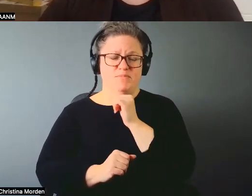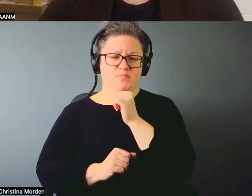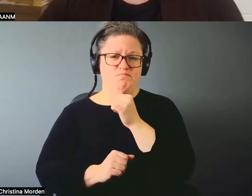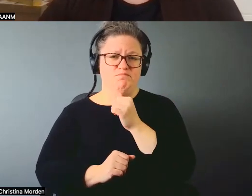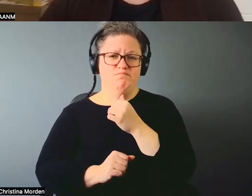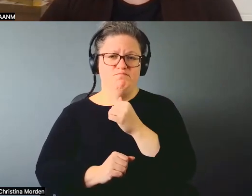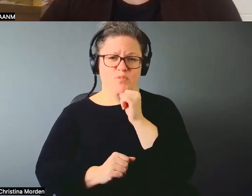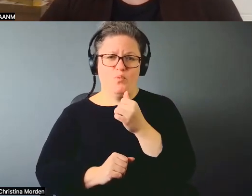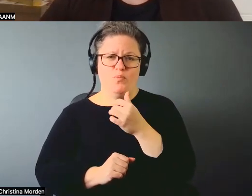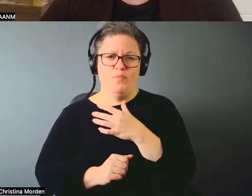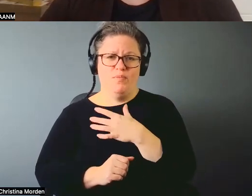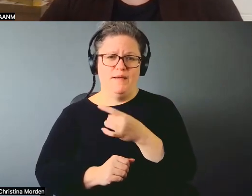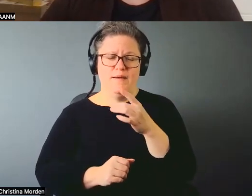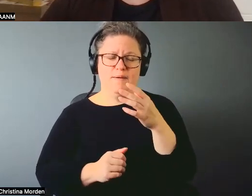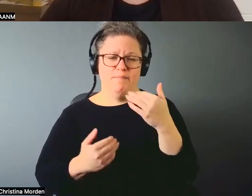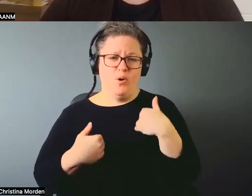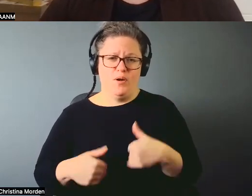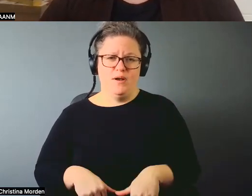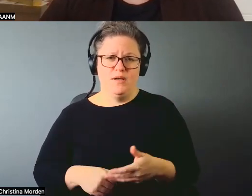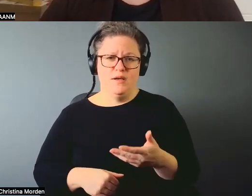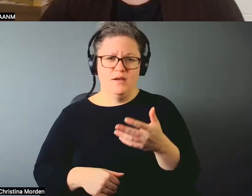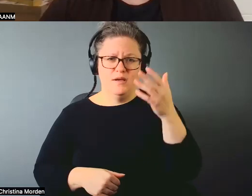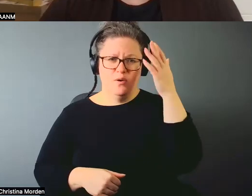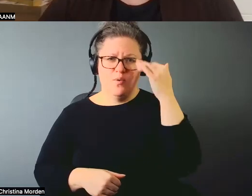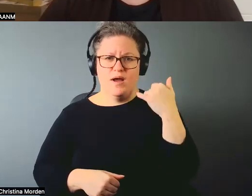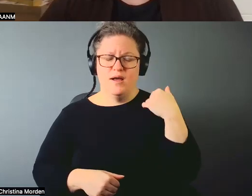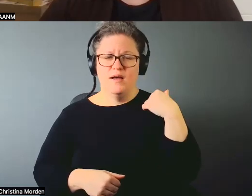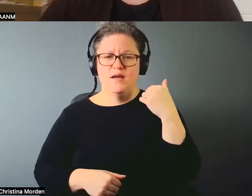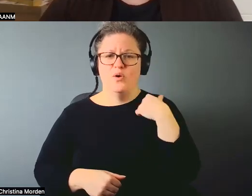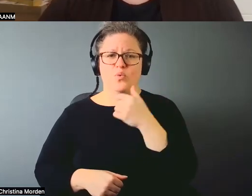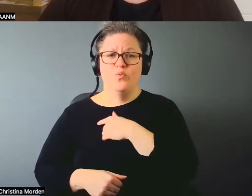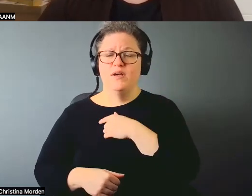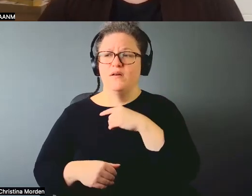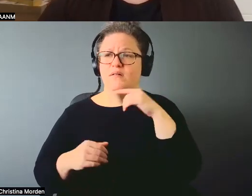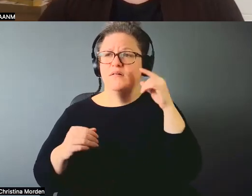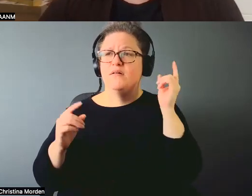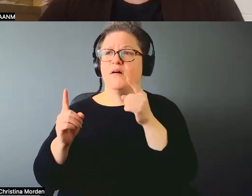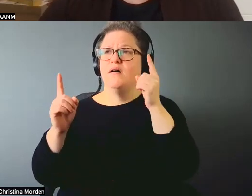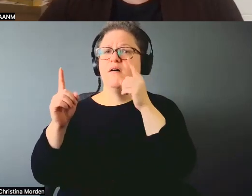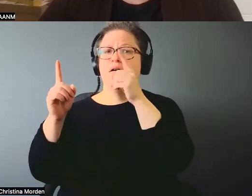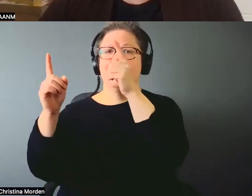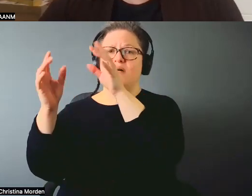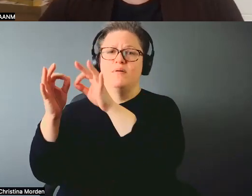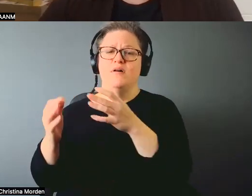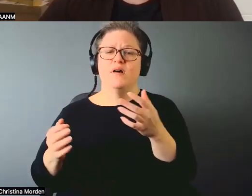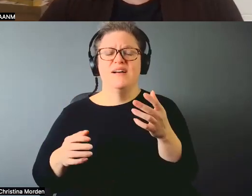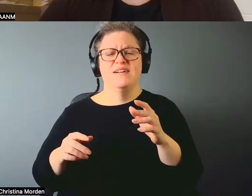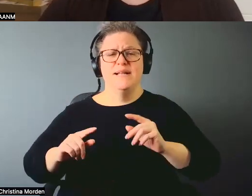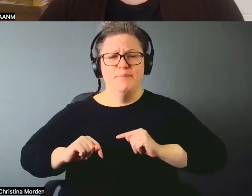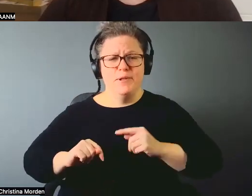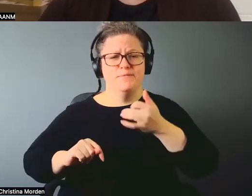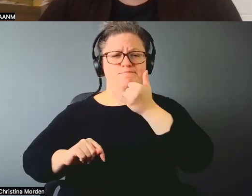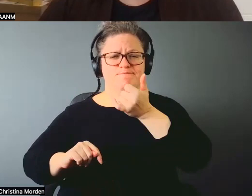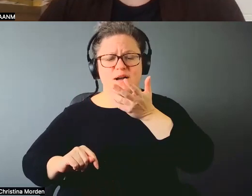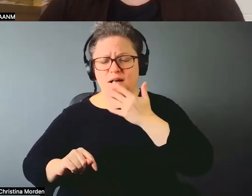You know, we're always chasing them, chasing the cheese or the mice chasing the cheese. We're never going to have nipples that color. We're never going to